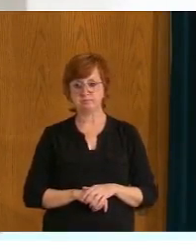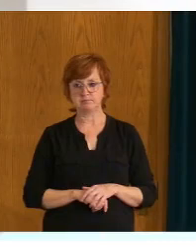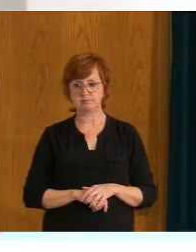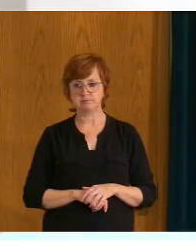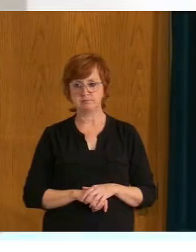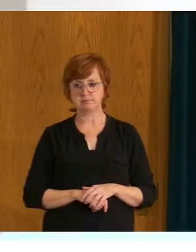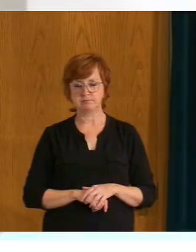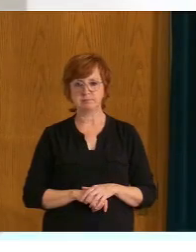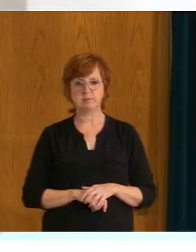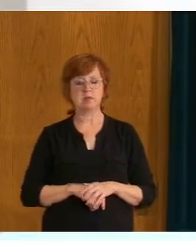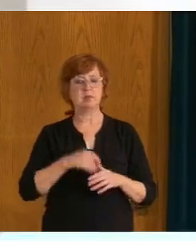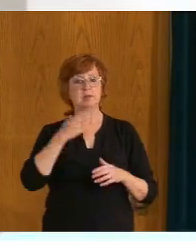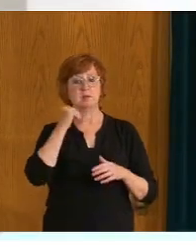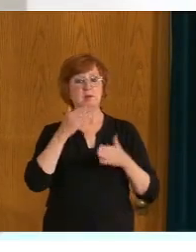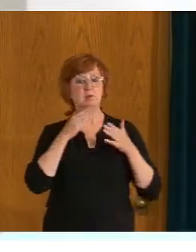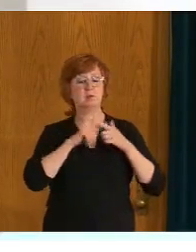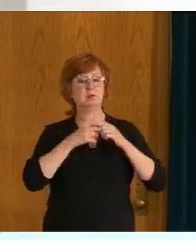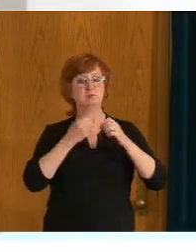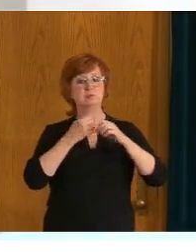is the vaccine.